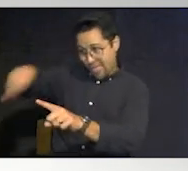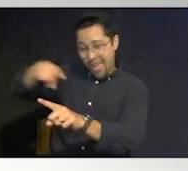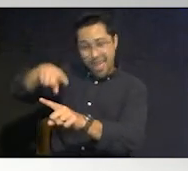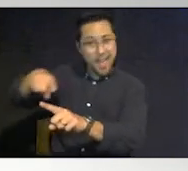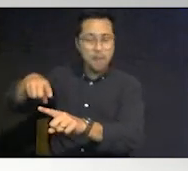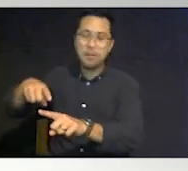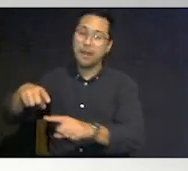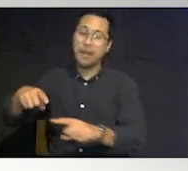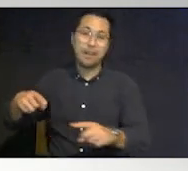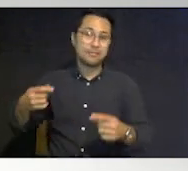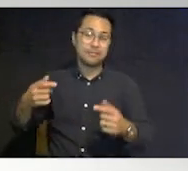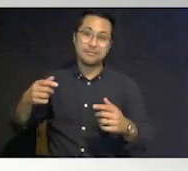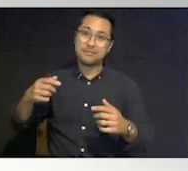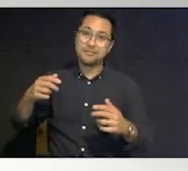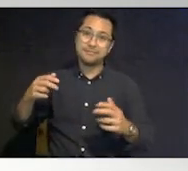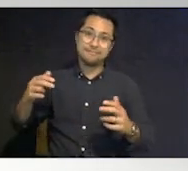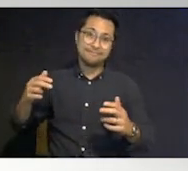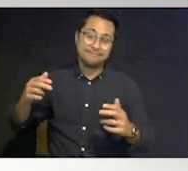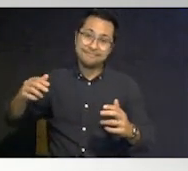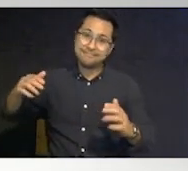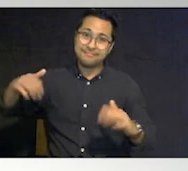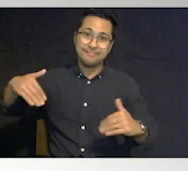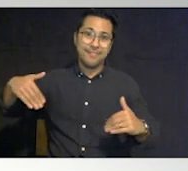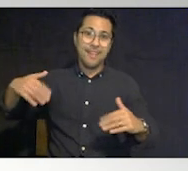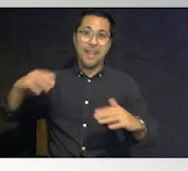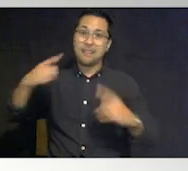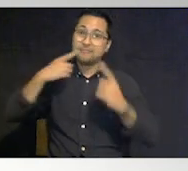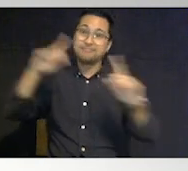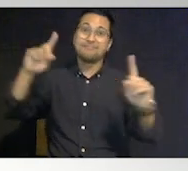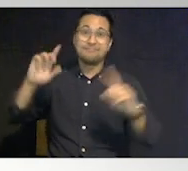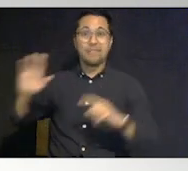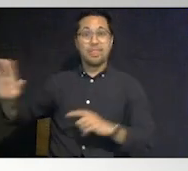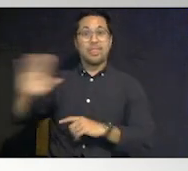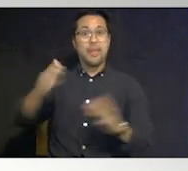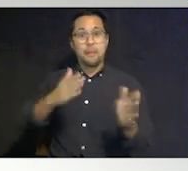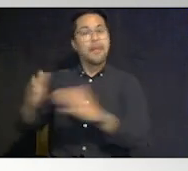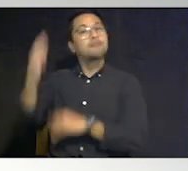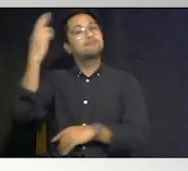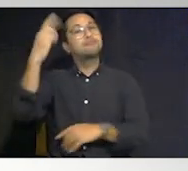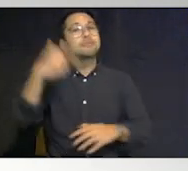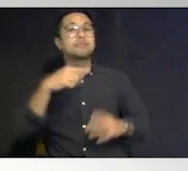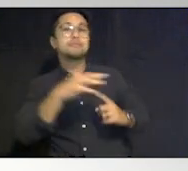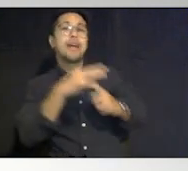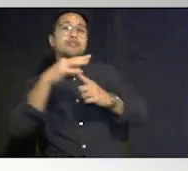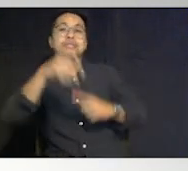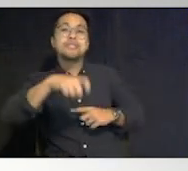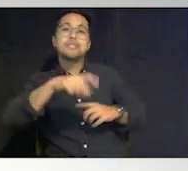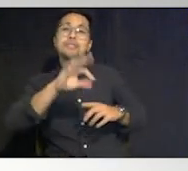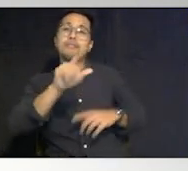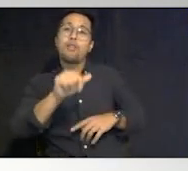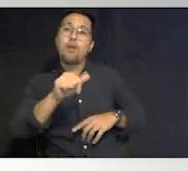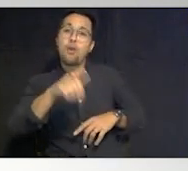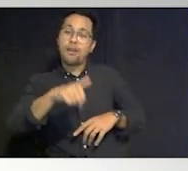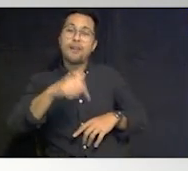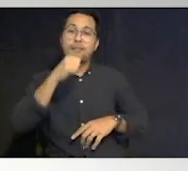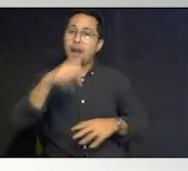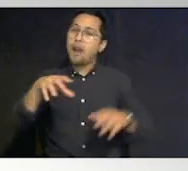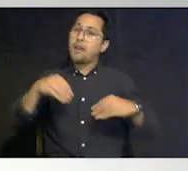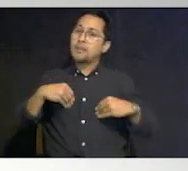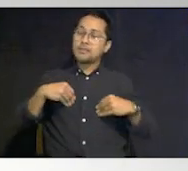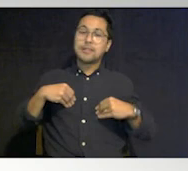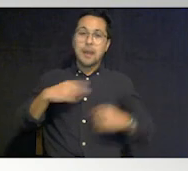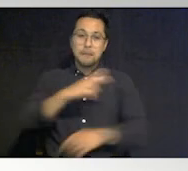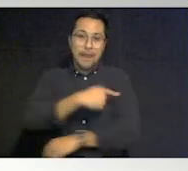successfully complete their plan because special needs shelters in florida will not accept a patient that requires a